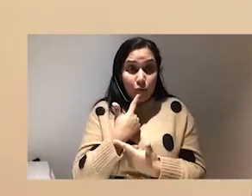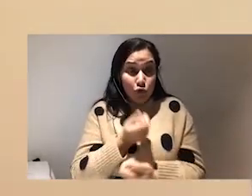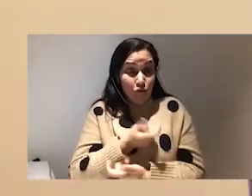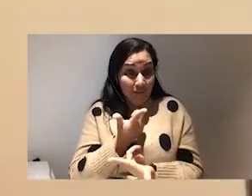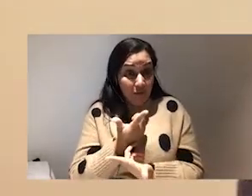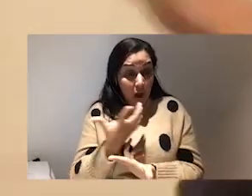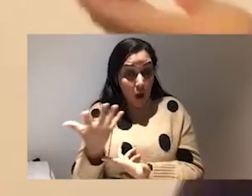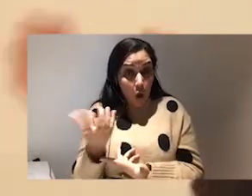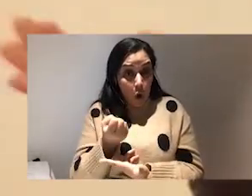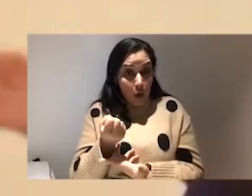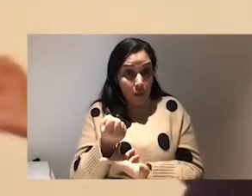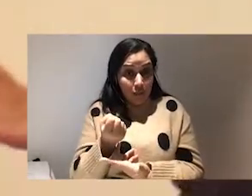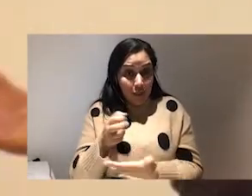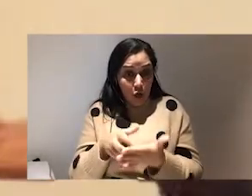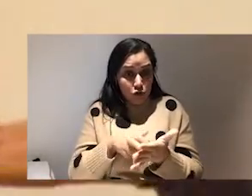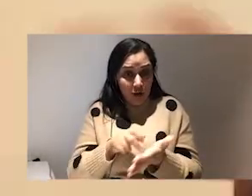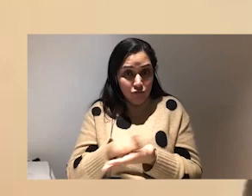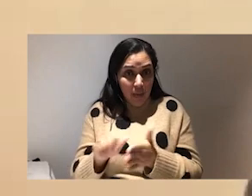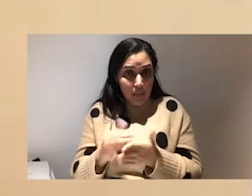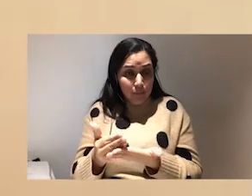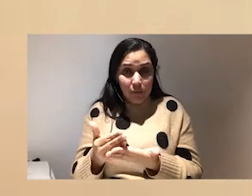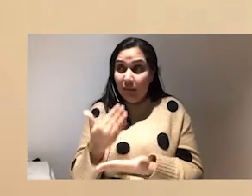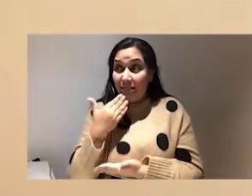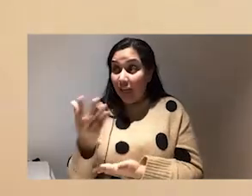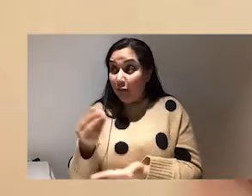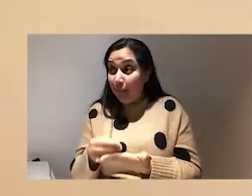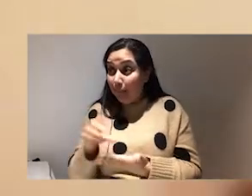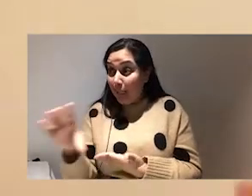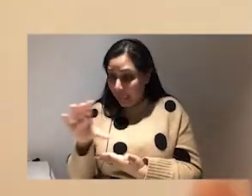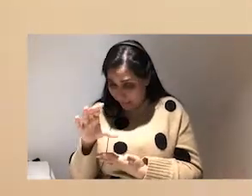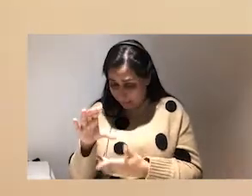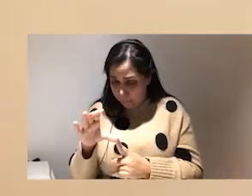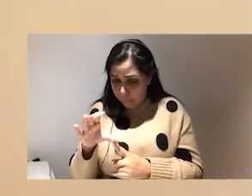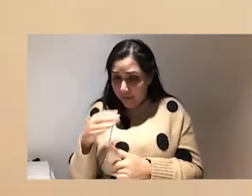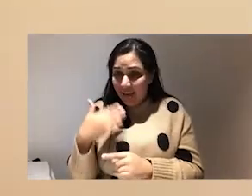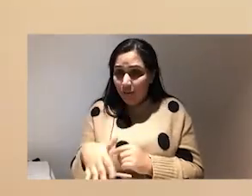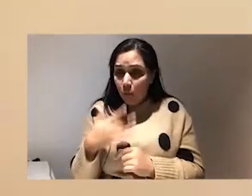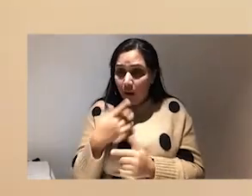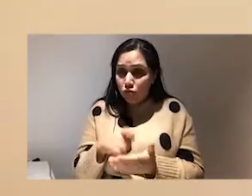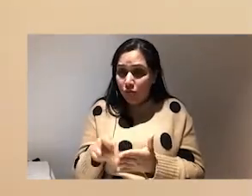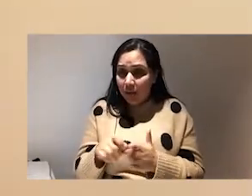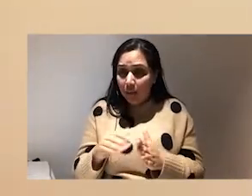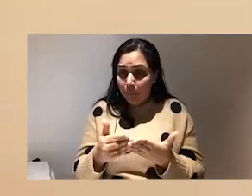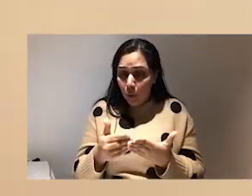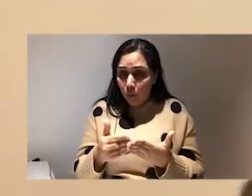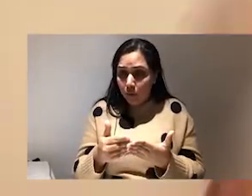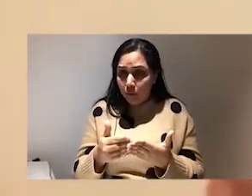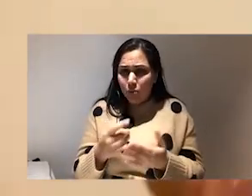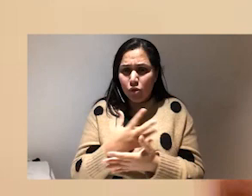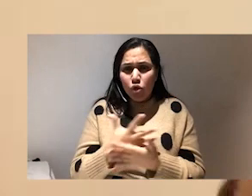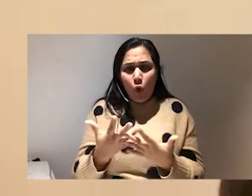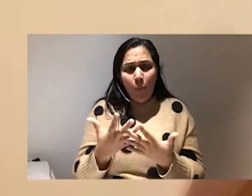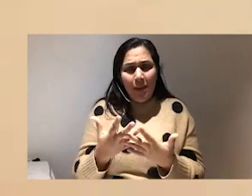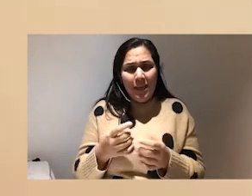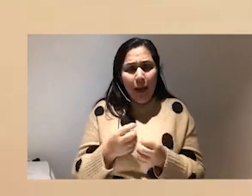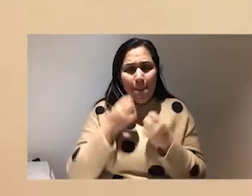contract from Penguin to write this book, because thank you for the money. But I should be able to write this book. There were so many amazing people before me who were talking